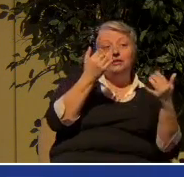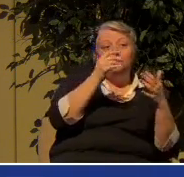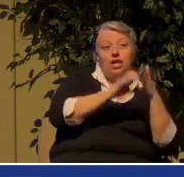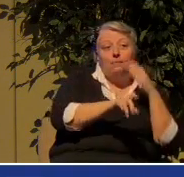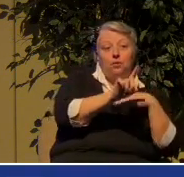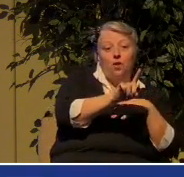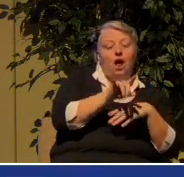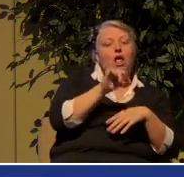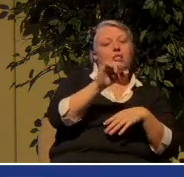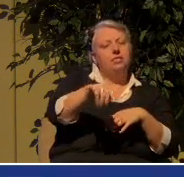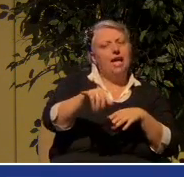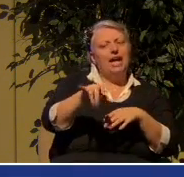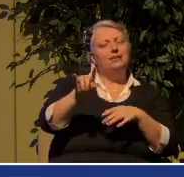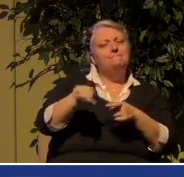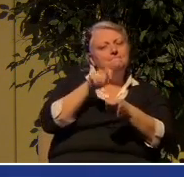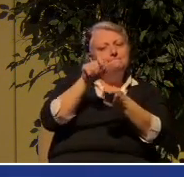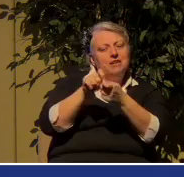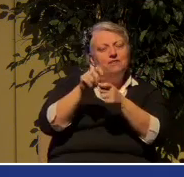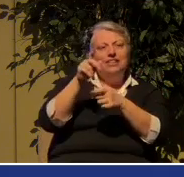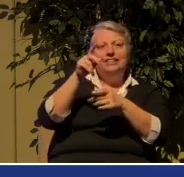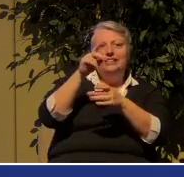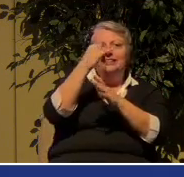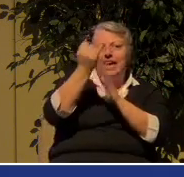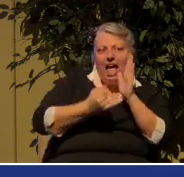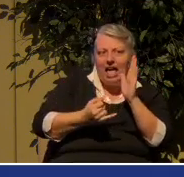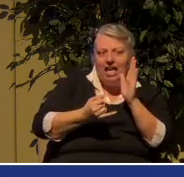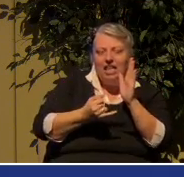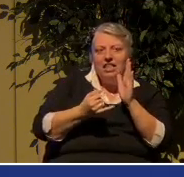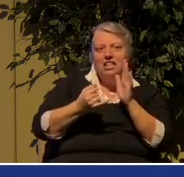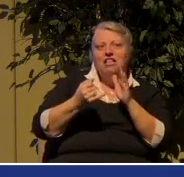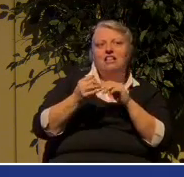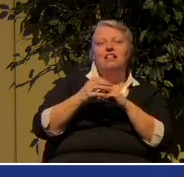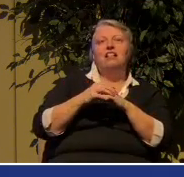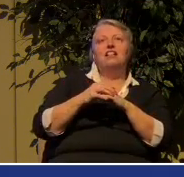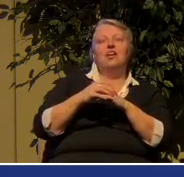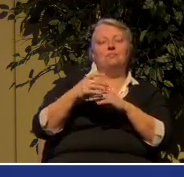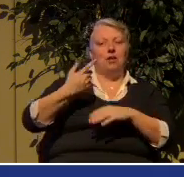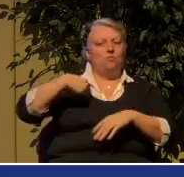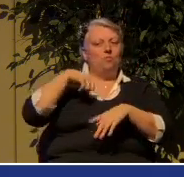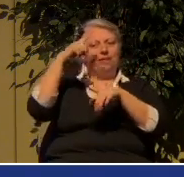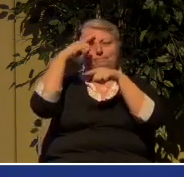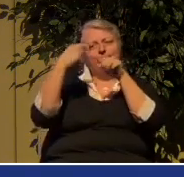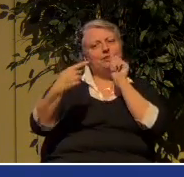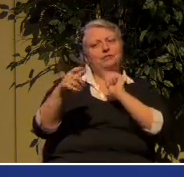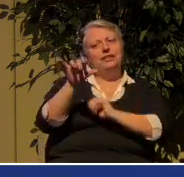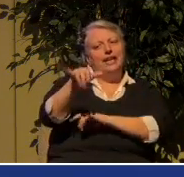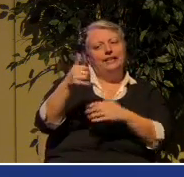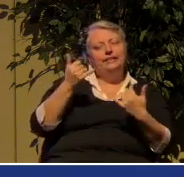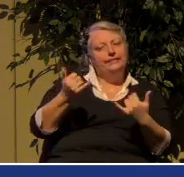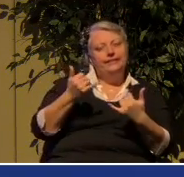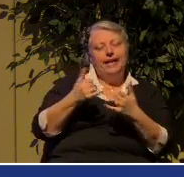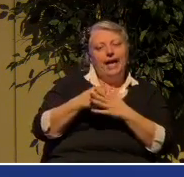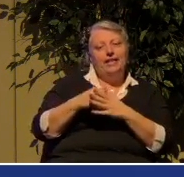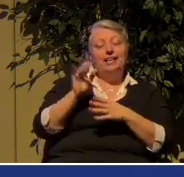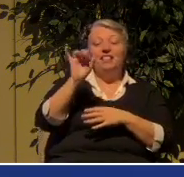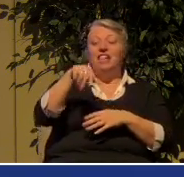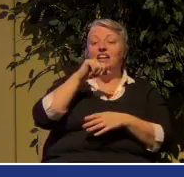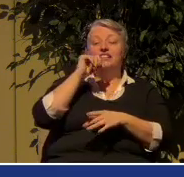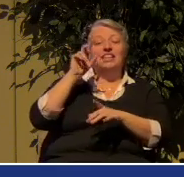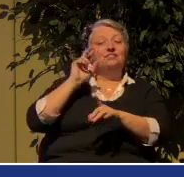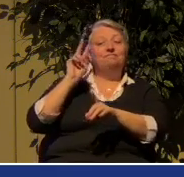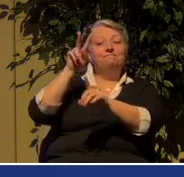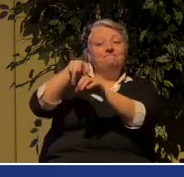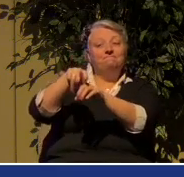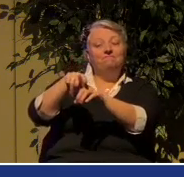homosexual relationships in scripture that we would disagree with today. But it doesn't really address the